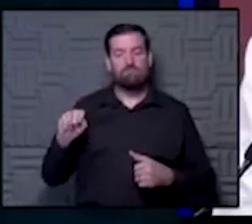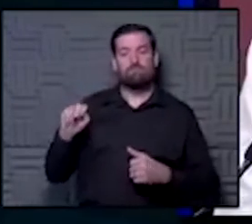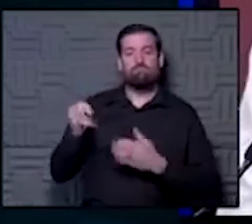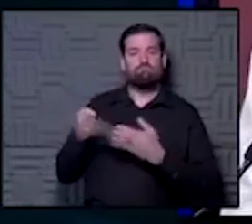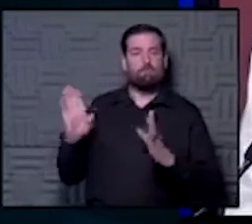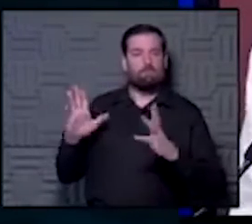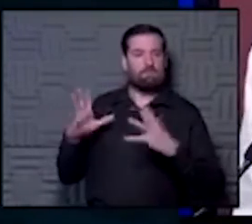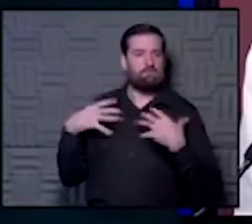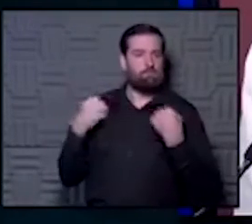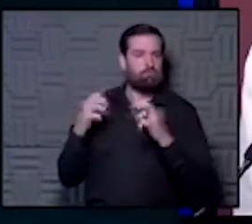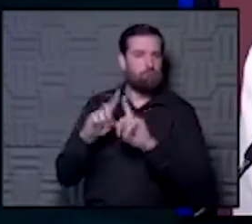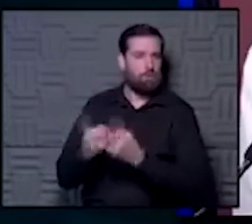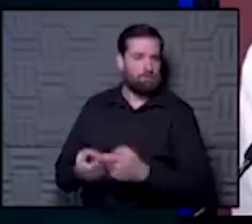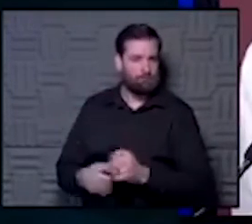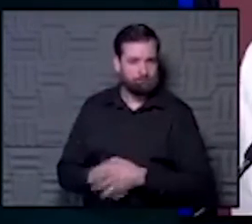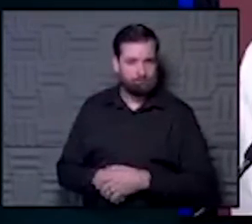Department.